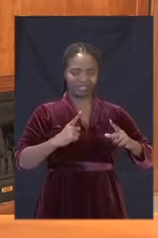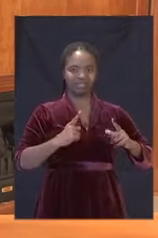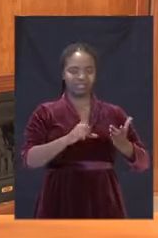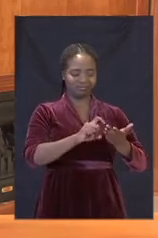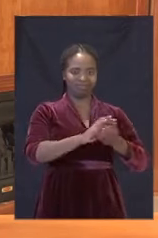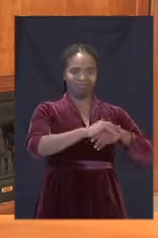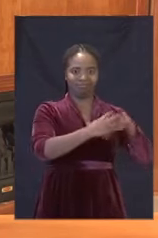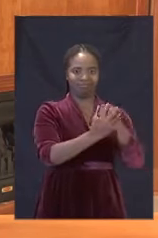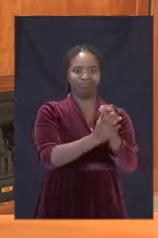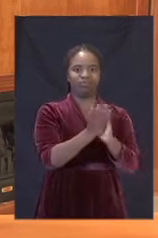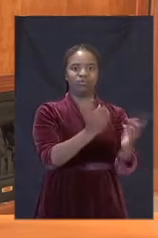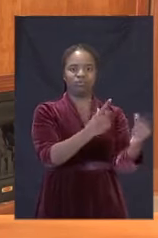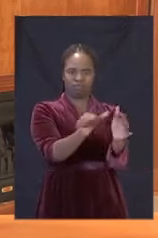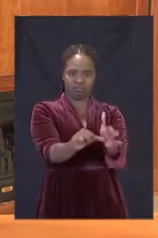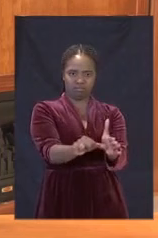paramount.